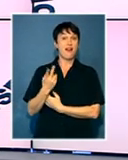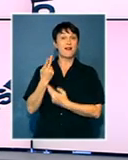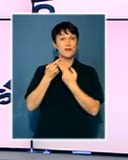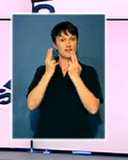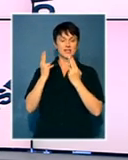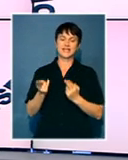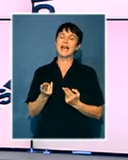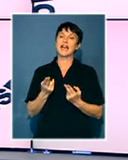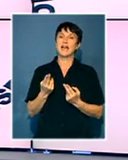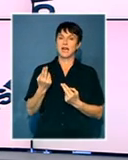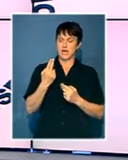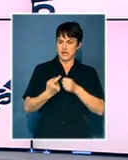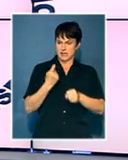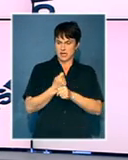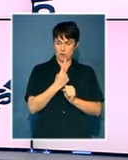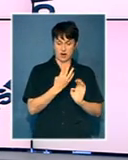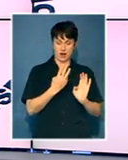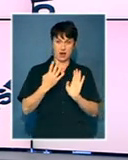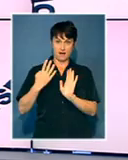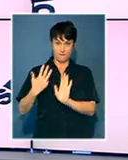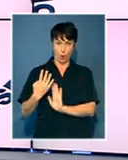established in the country since 1994.